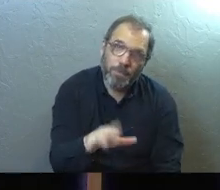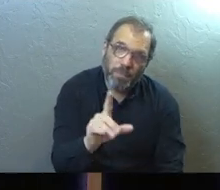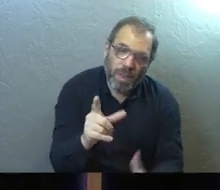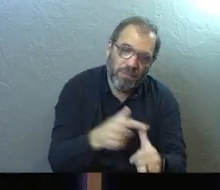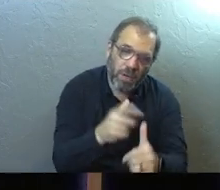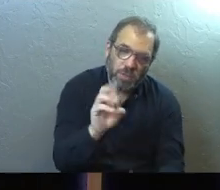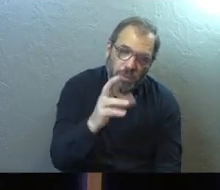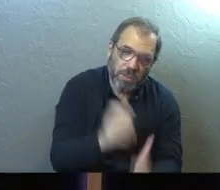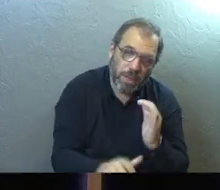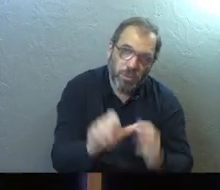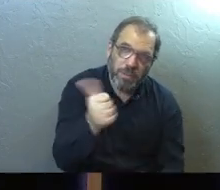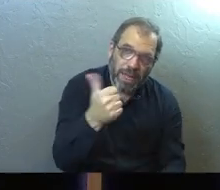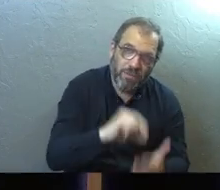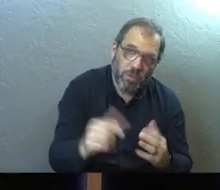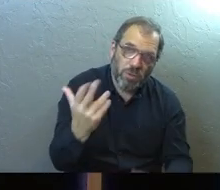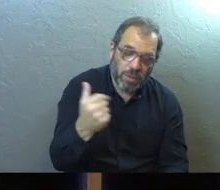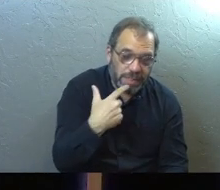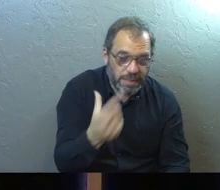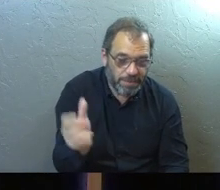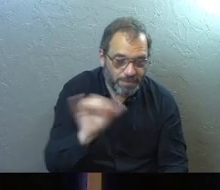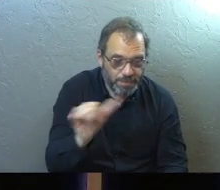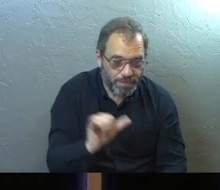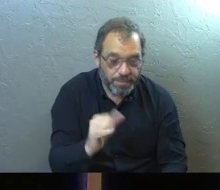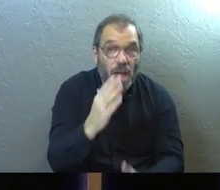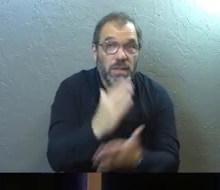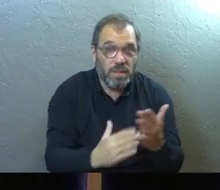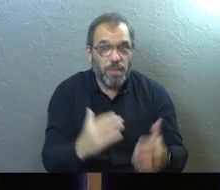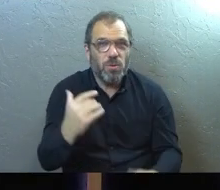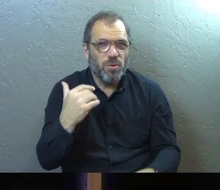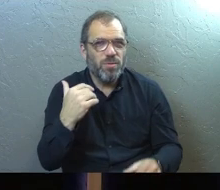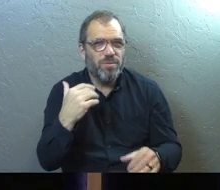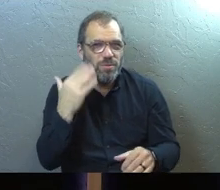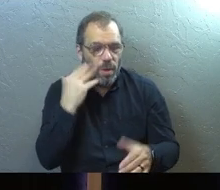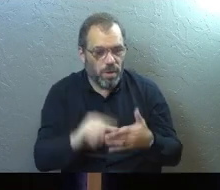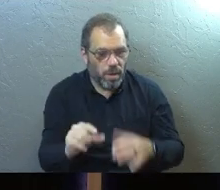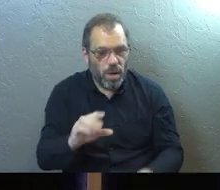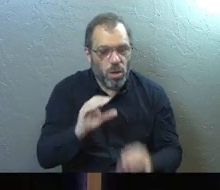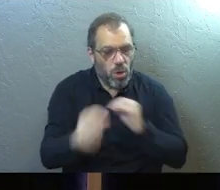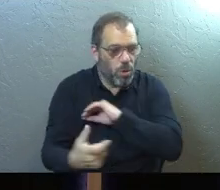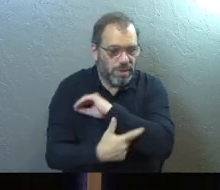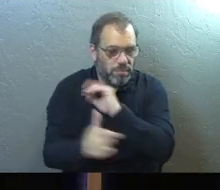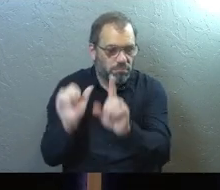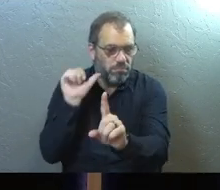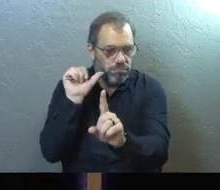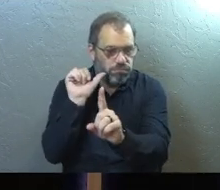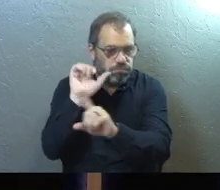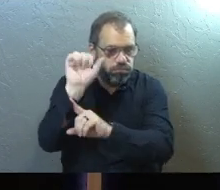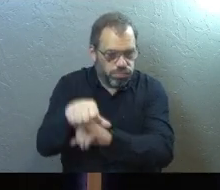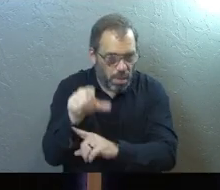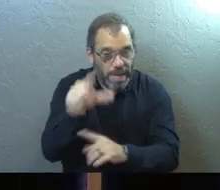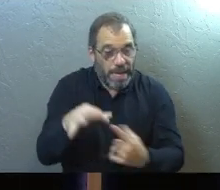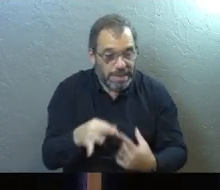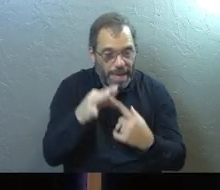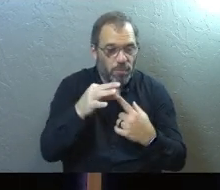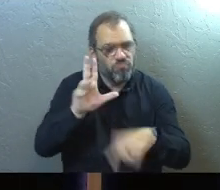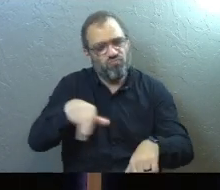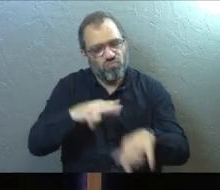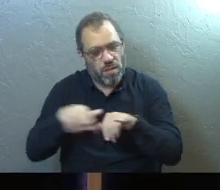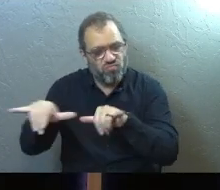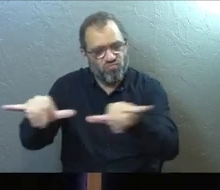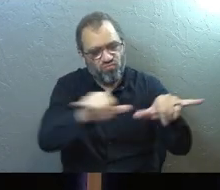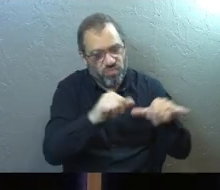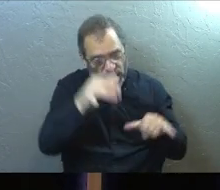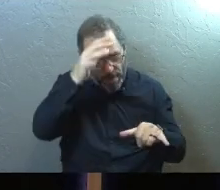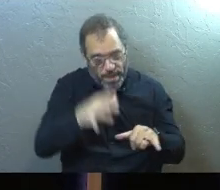First Corinthians 10, 13 says a similar thing. Some of you guys will recognize this. It says, no temptation has overtaken you except what is common to